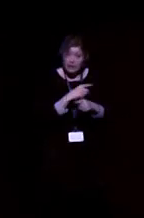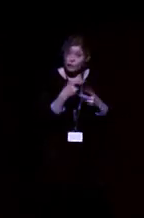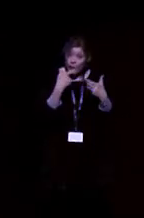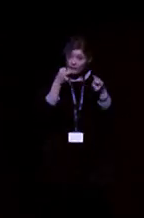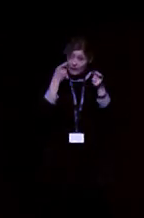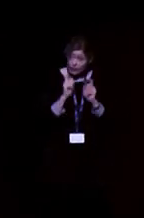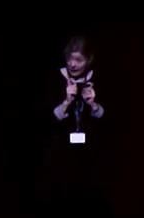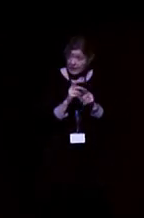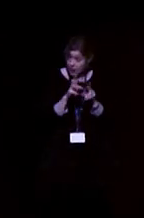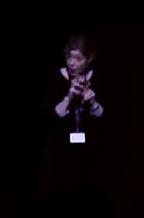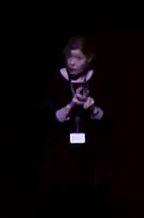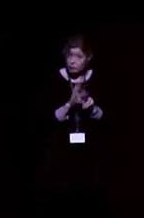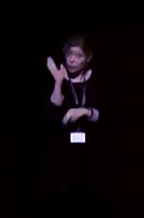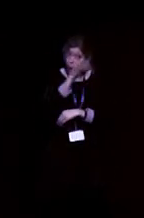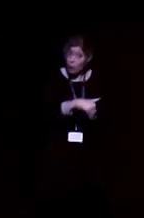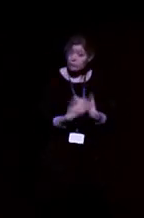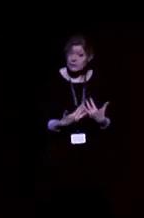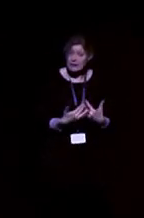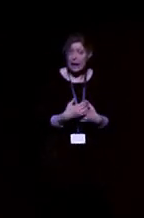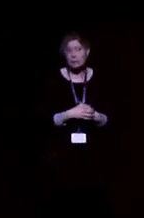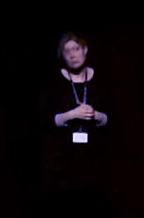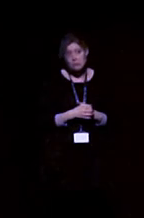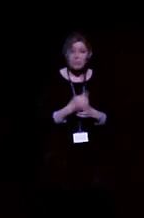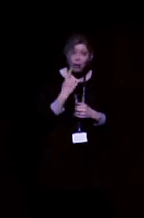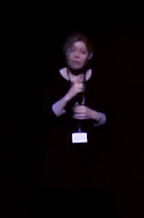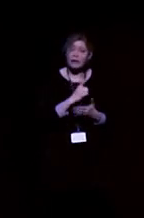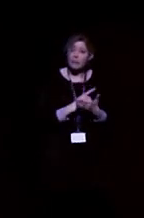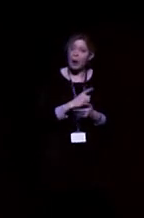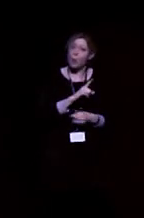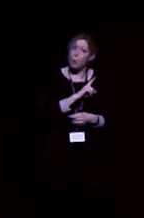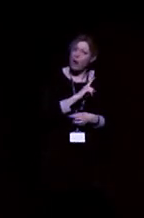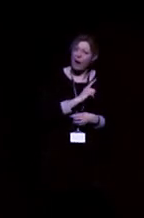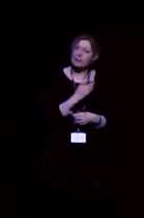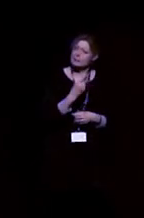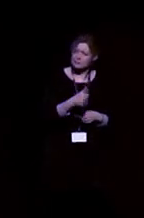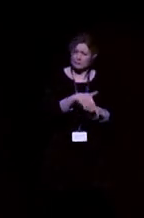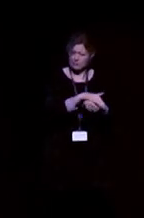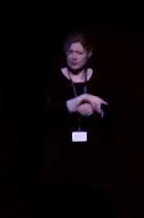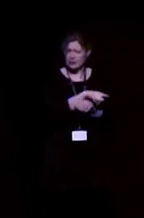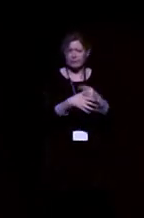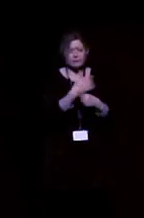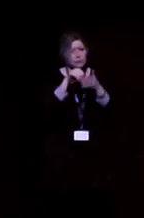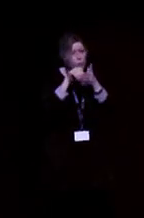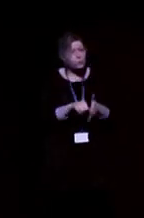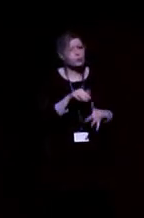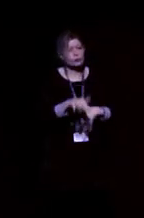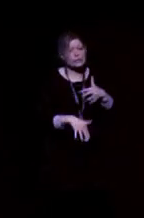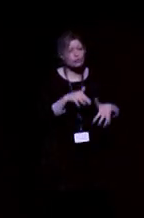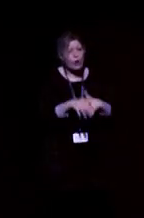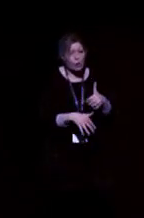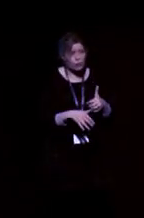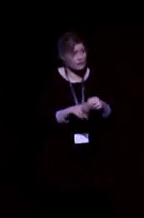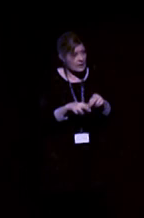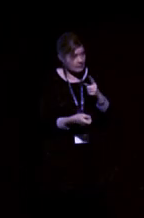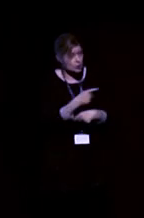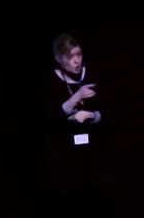you go away today and think about why you may struggle in some of those noisy situations I was talking about and maybe